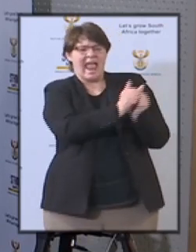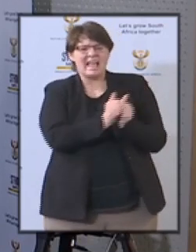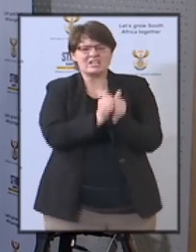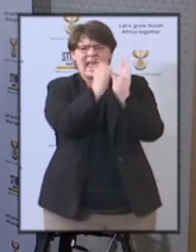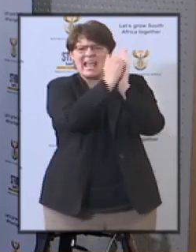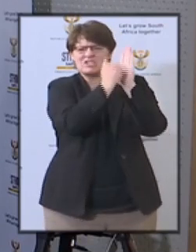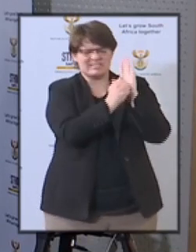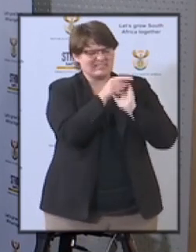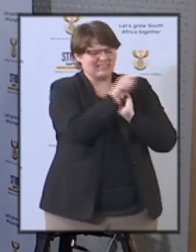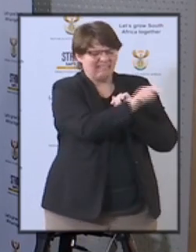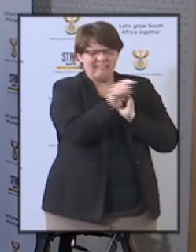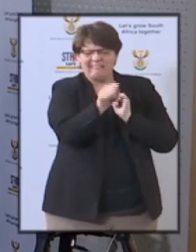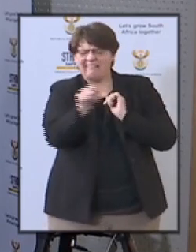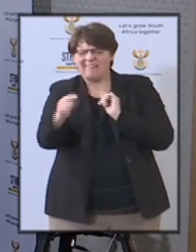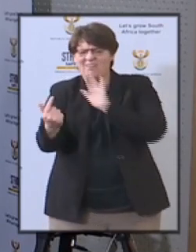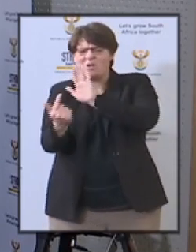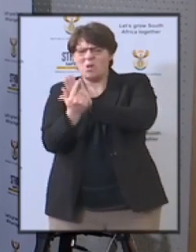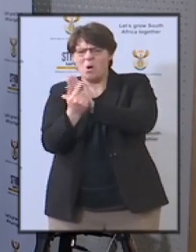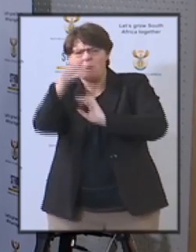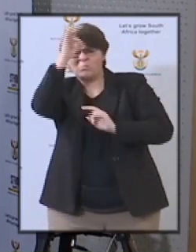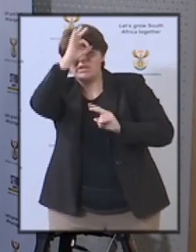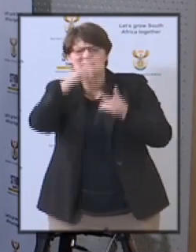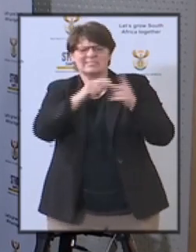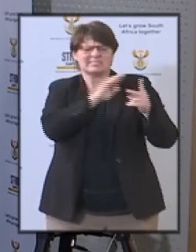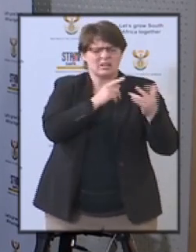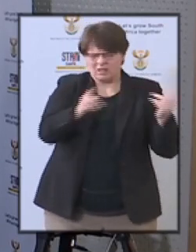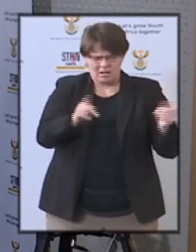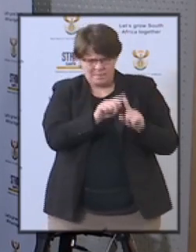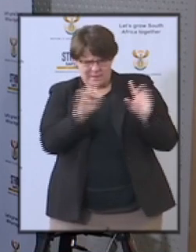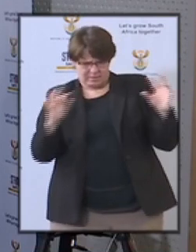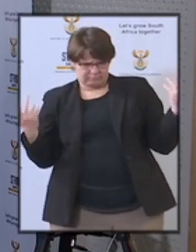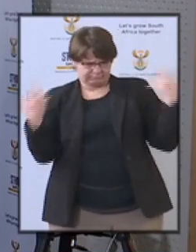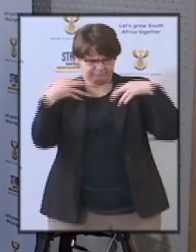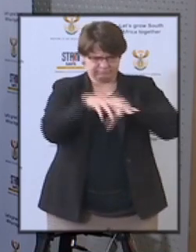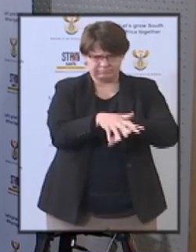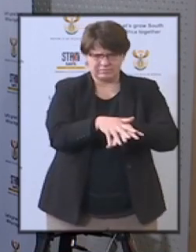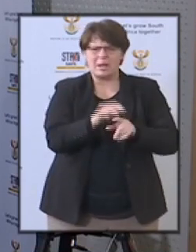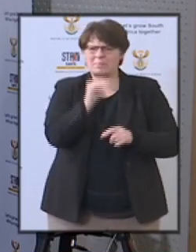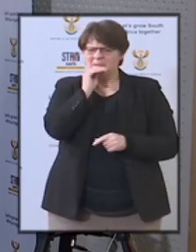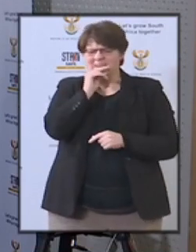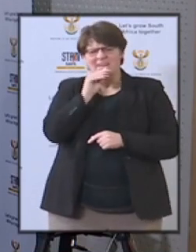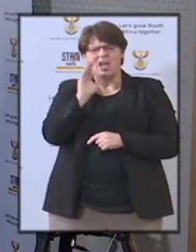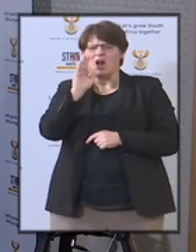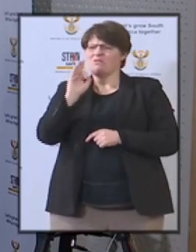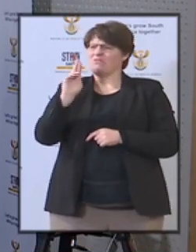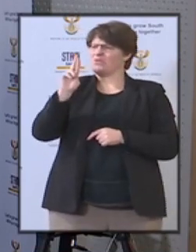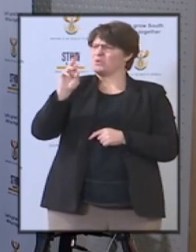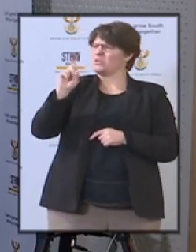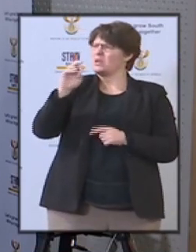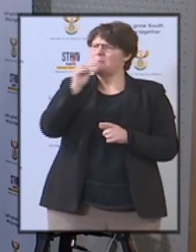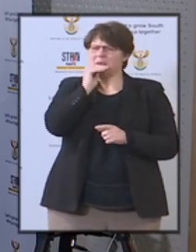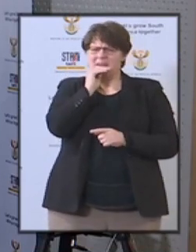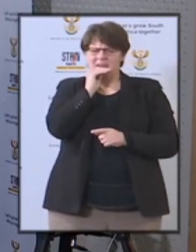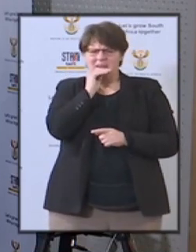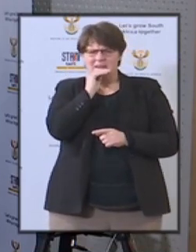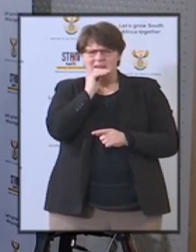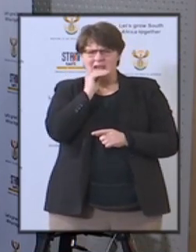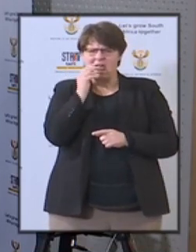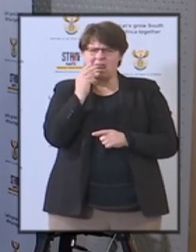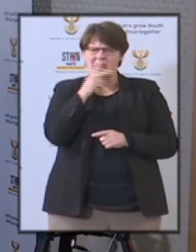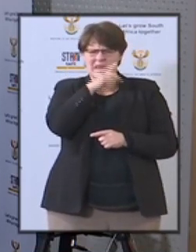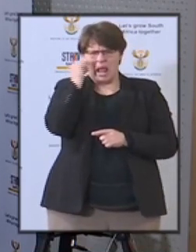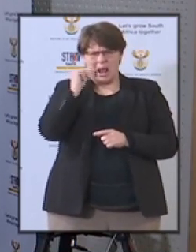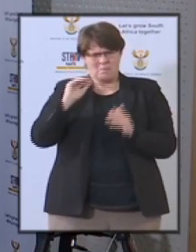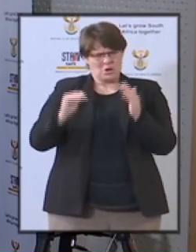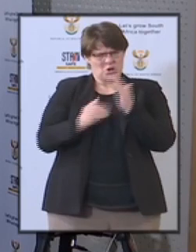um i want to understand what he means by fusion center is it a new fancy name for the old scorpions will it be